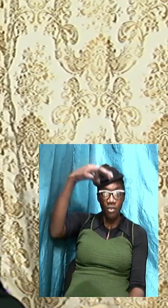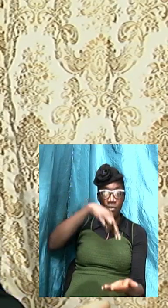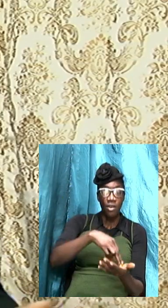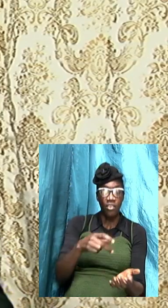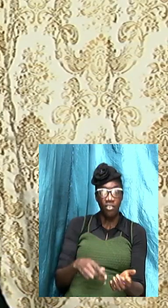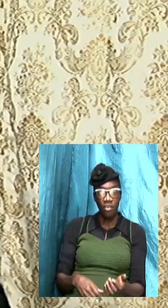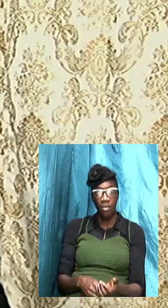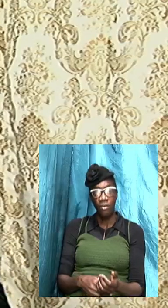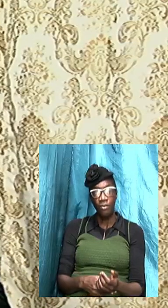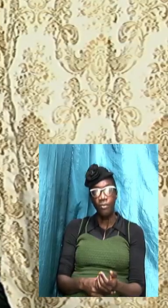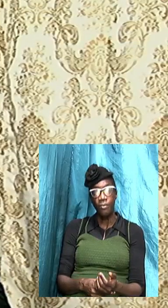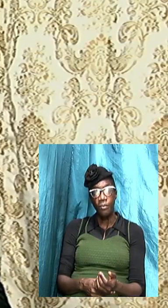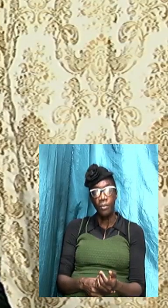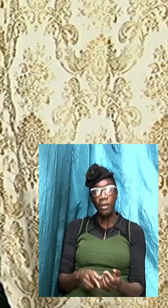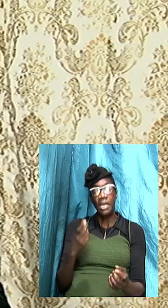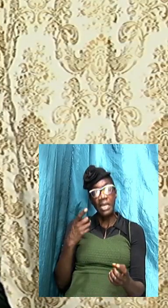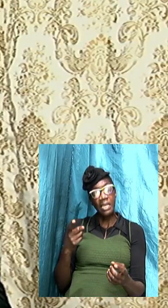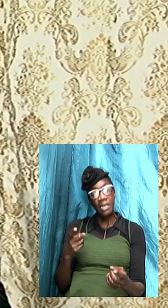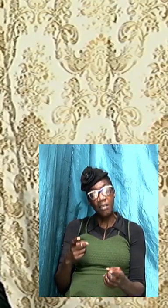doctrine